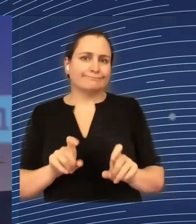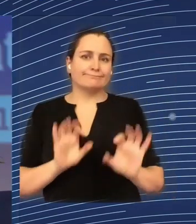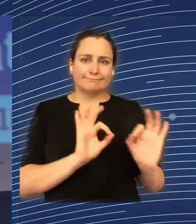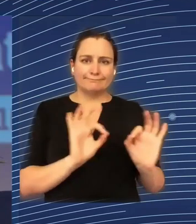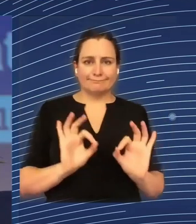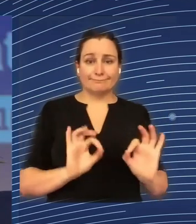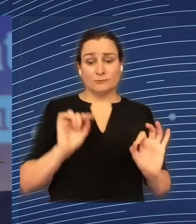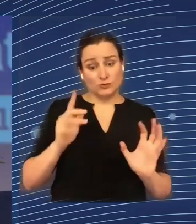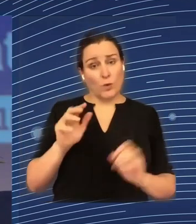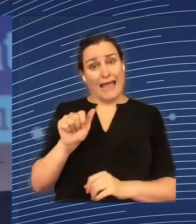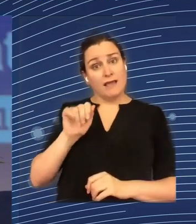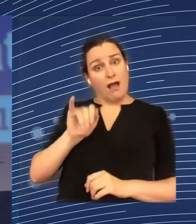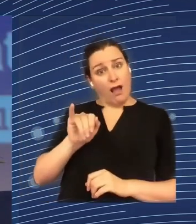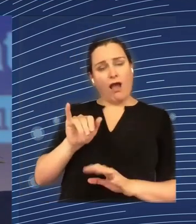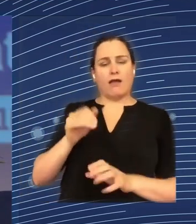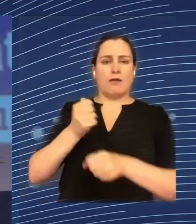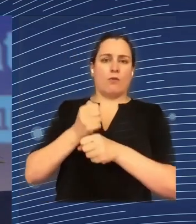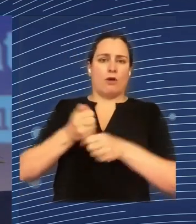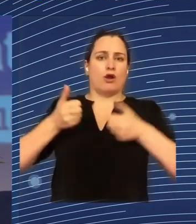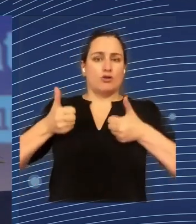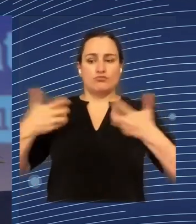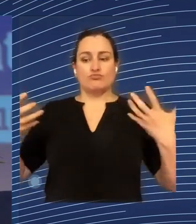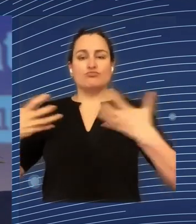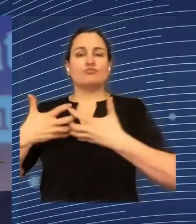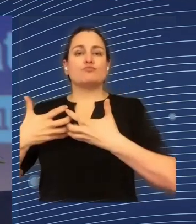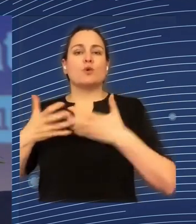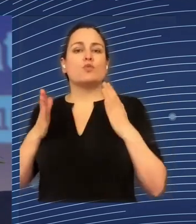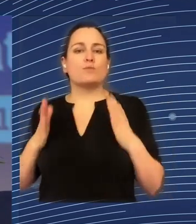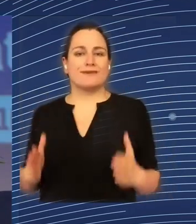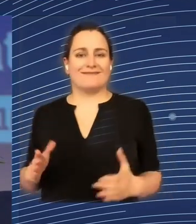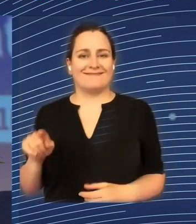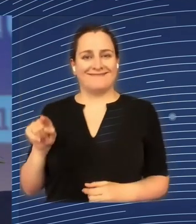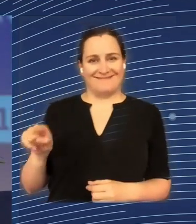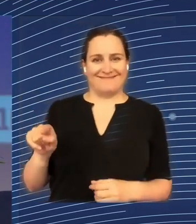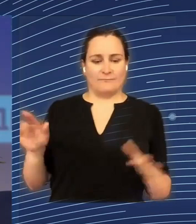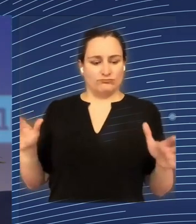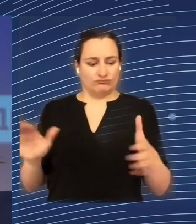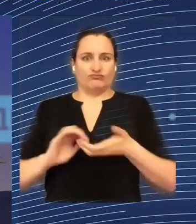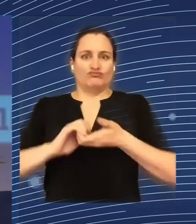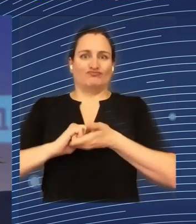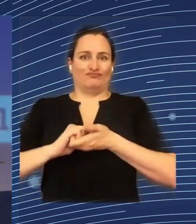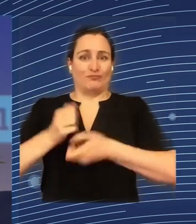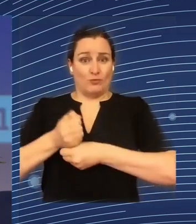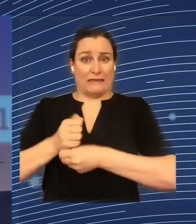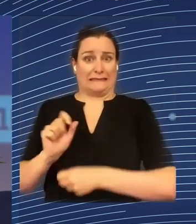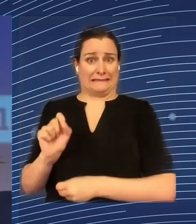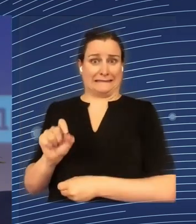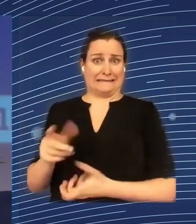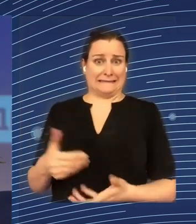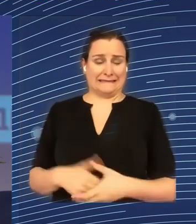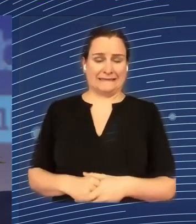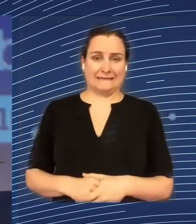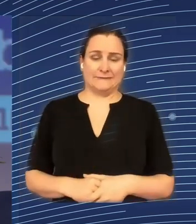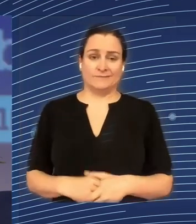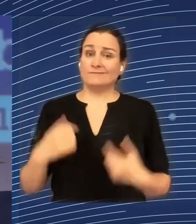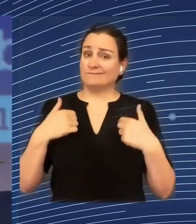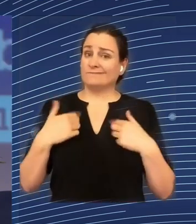targeting and better quality of the investments. Because we already discovered that some of